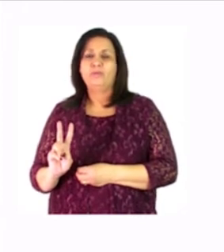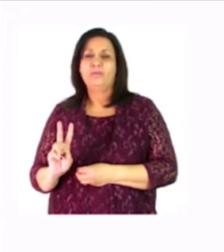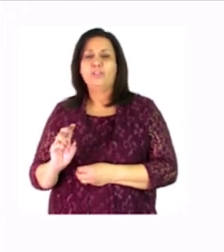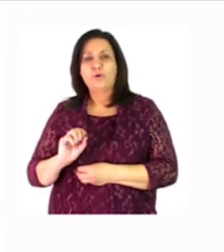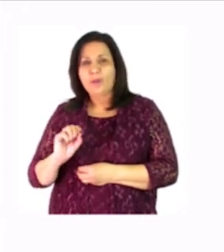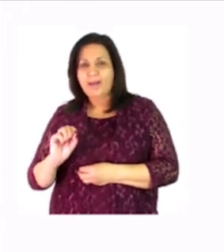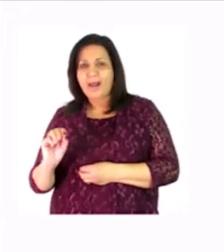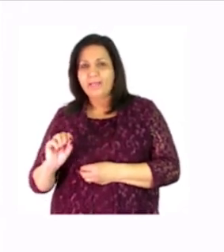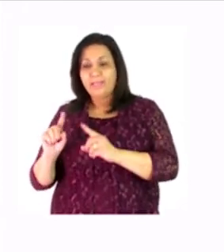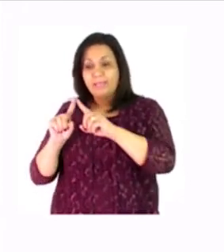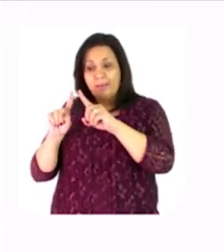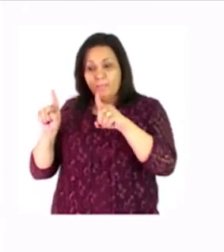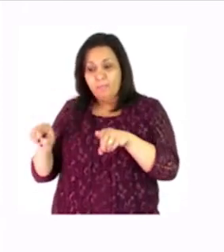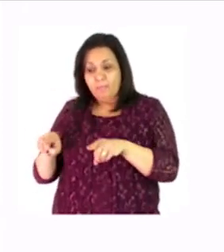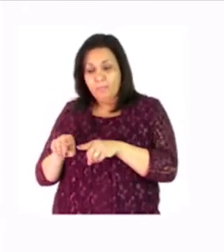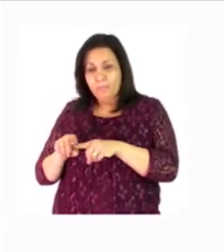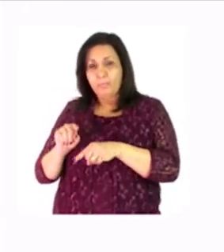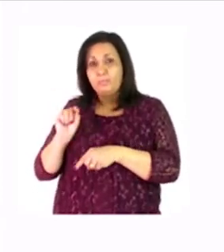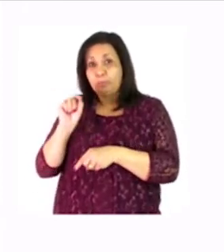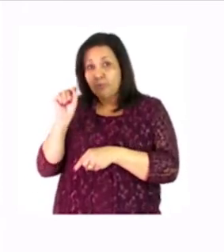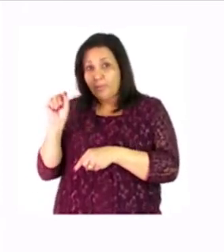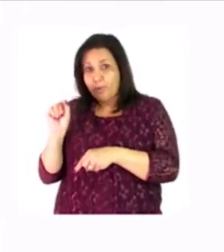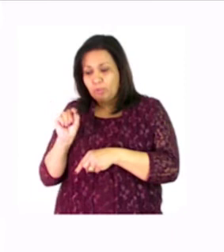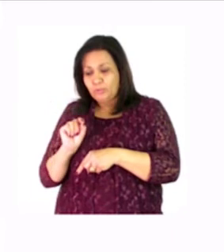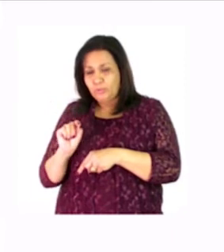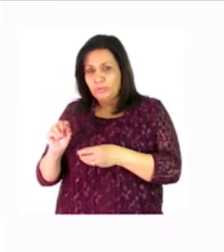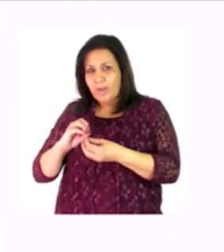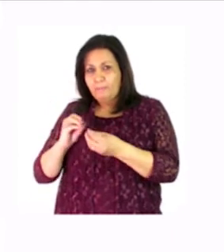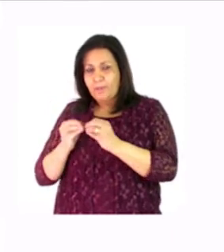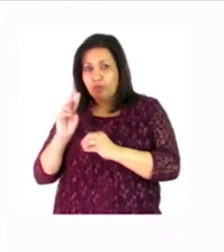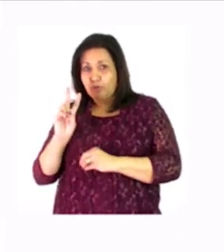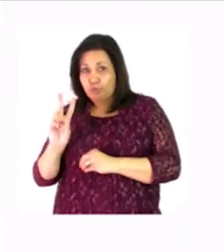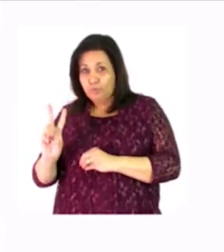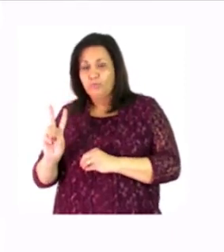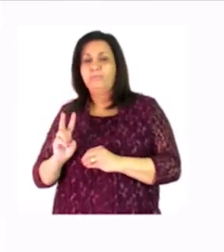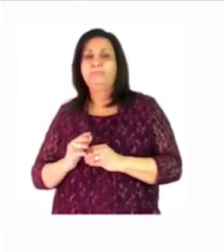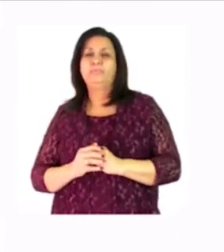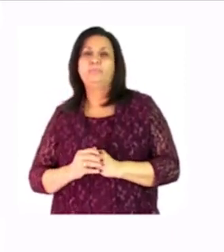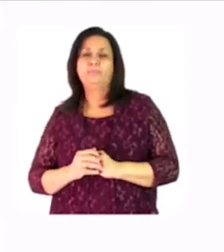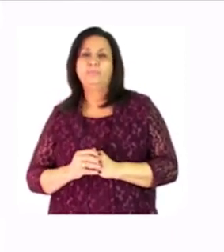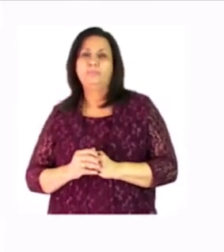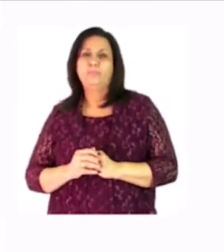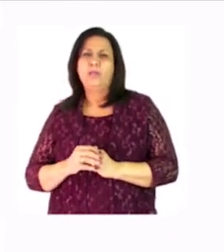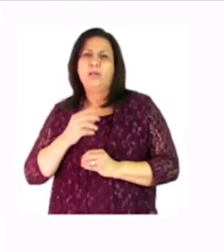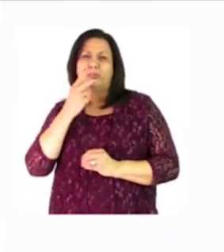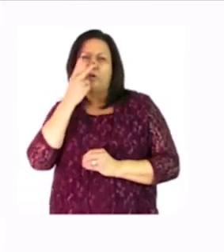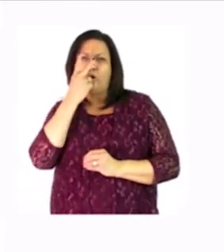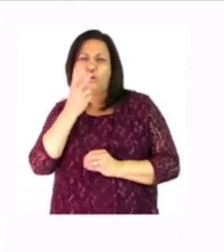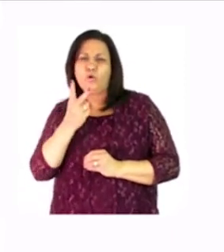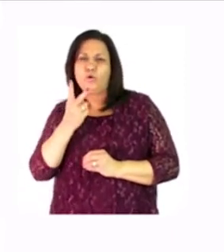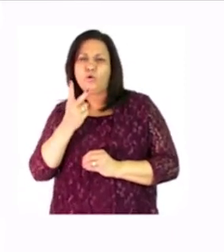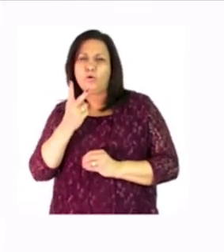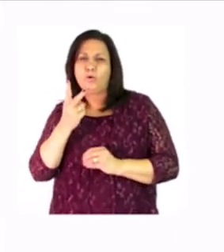write number two in the box at the bottom now let's look at the